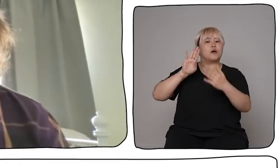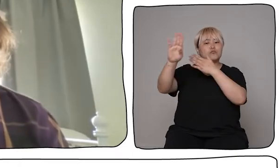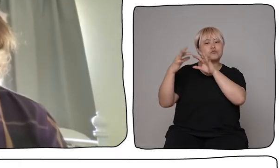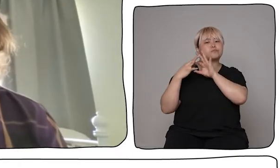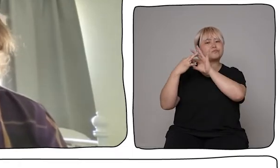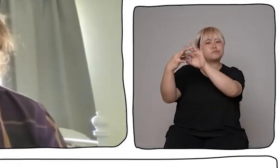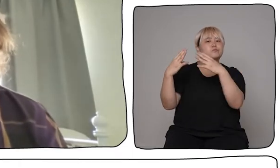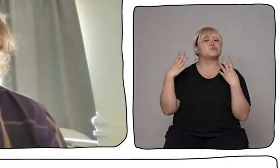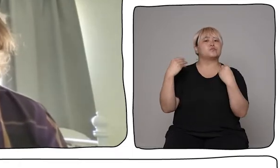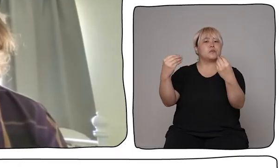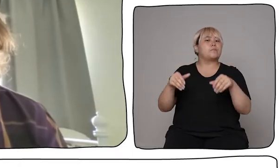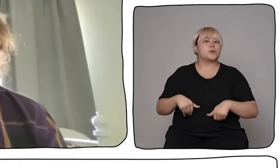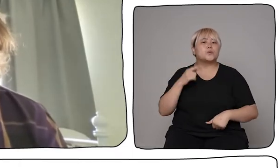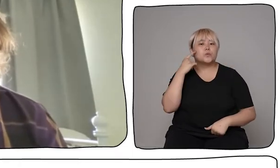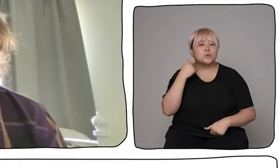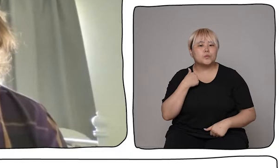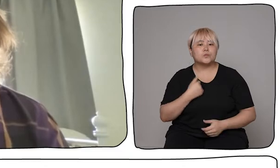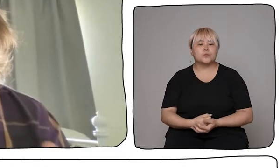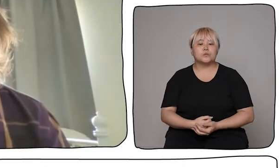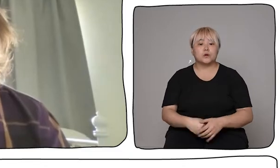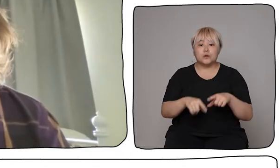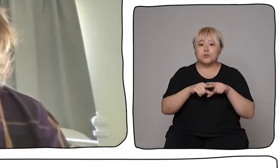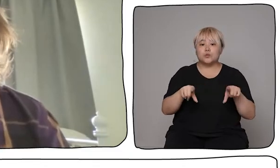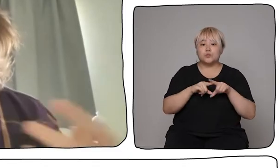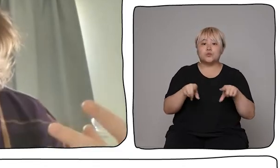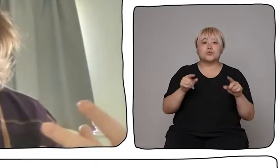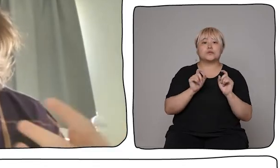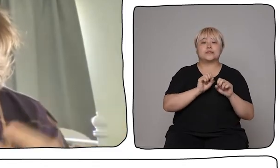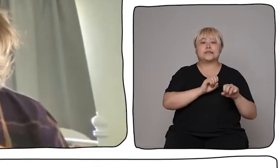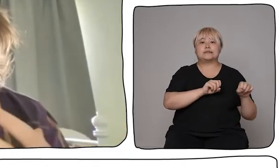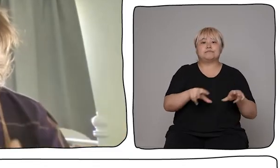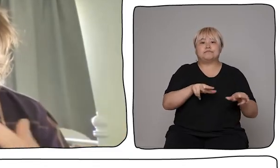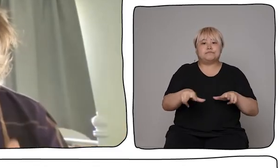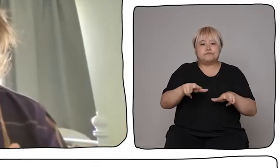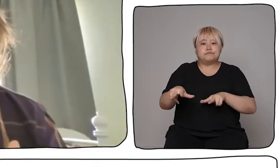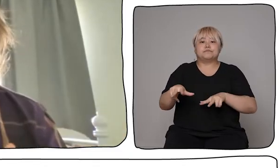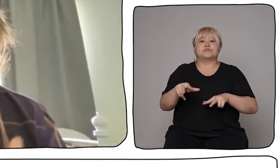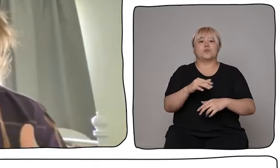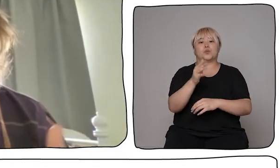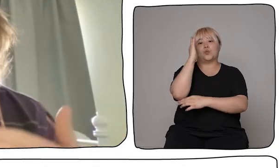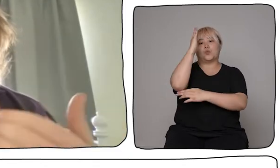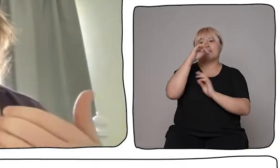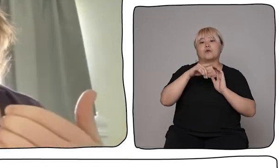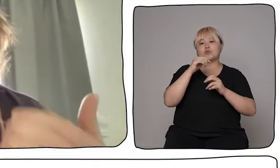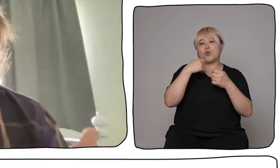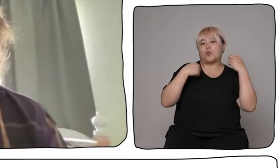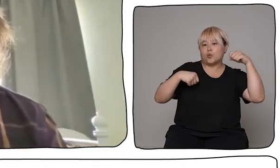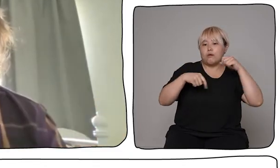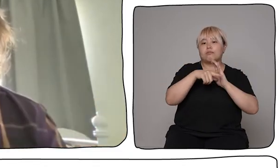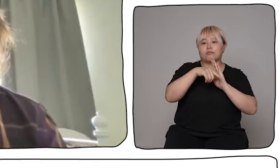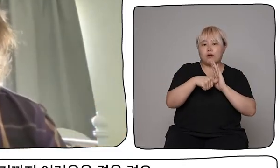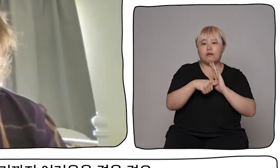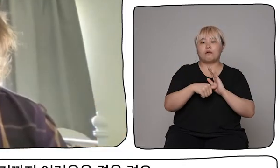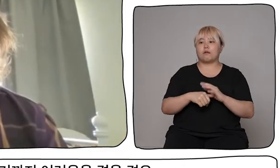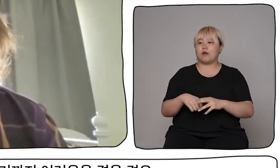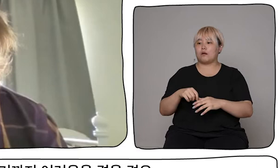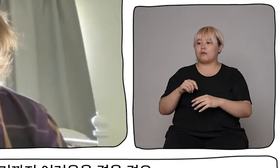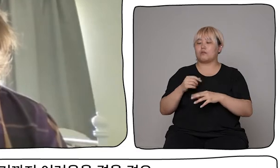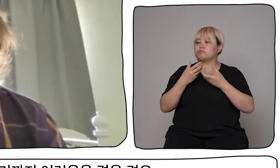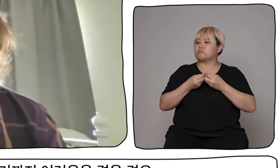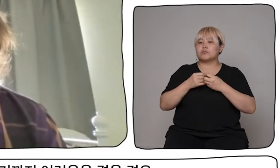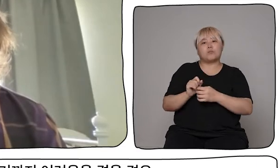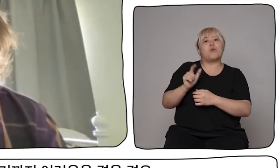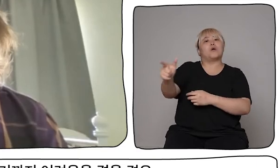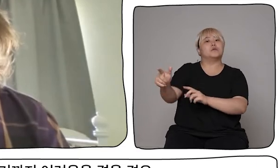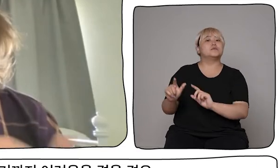you could argue that being placed geographically away from wherever live performance was would be disabling to you, particularly if